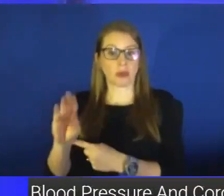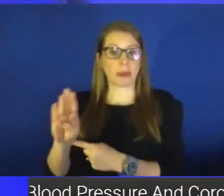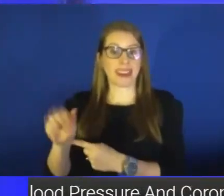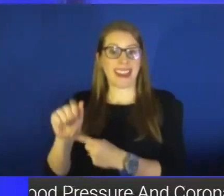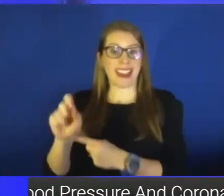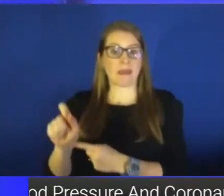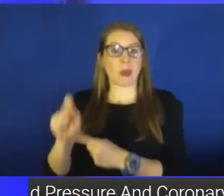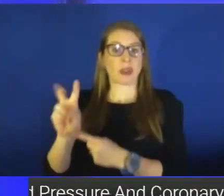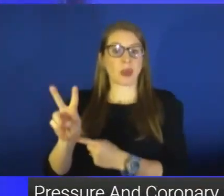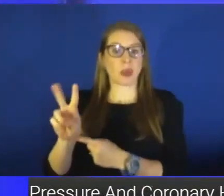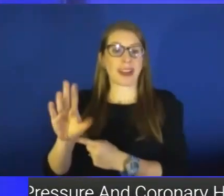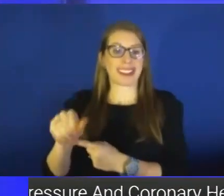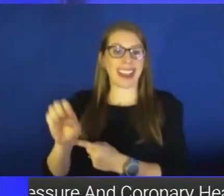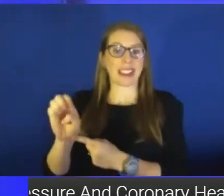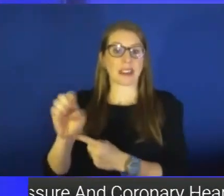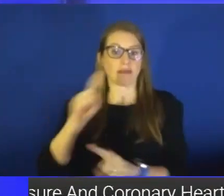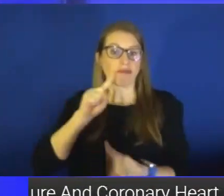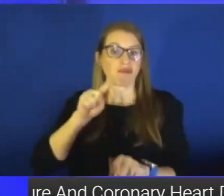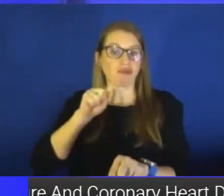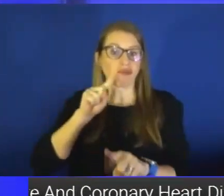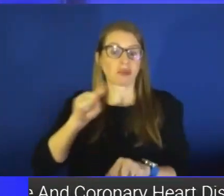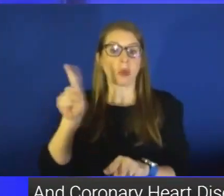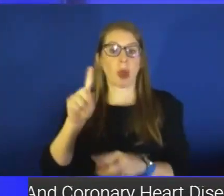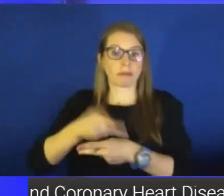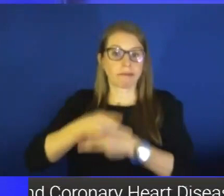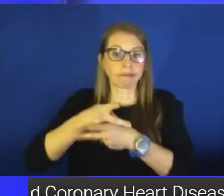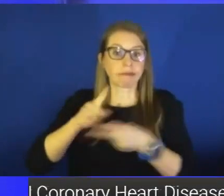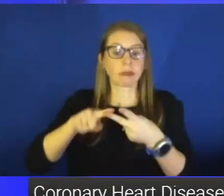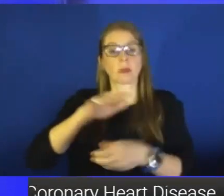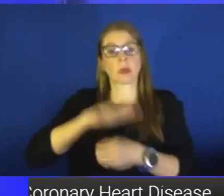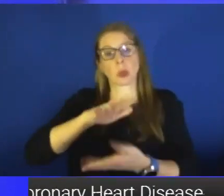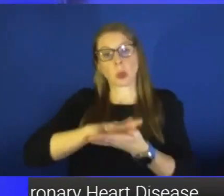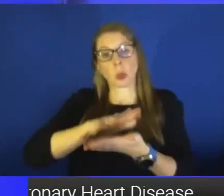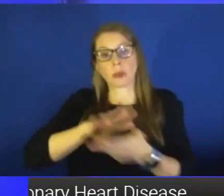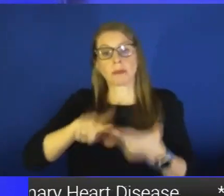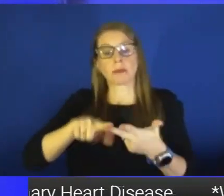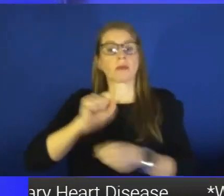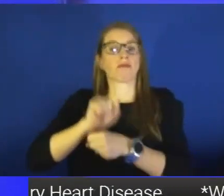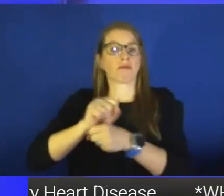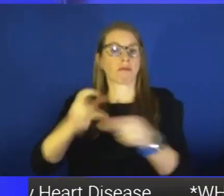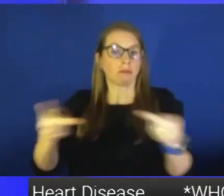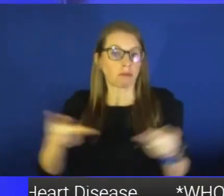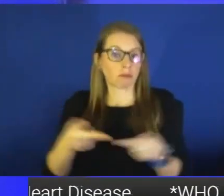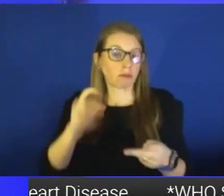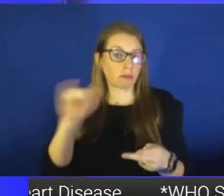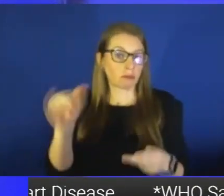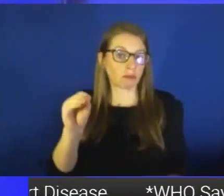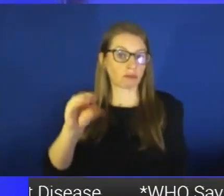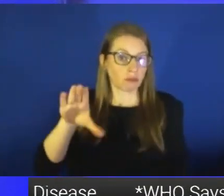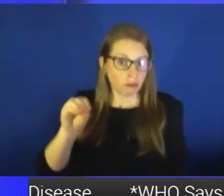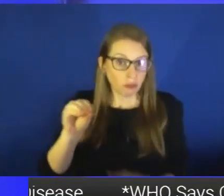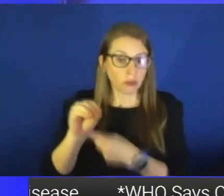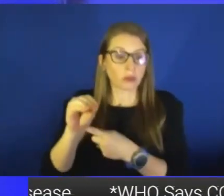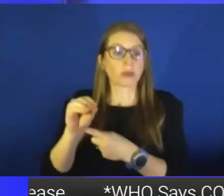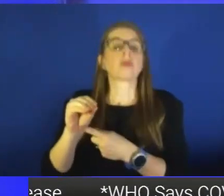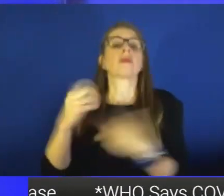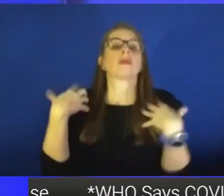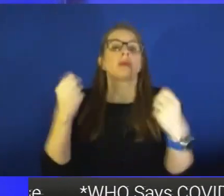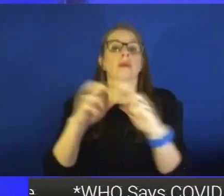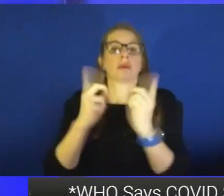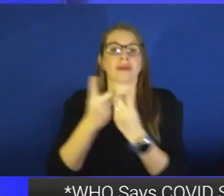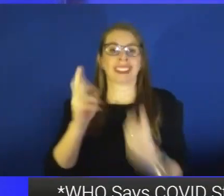cases are being reported at daycares, schools and in the workplace. The Johnson County Health Department reports 64 cases of